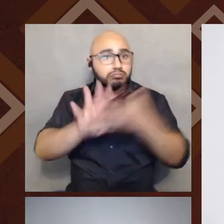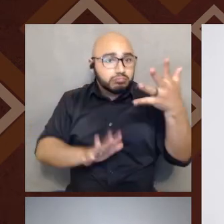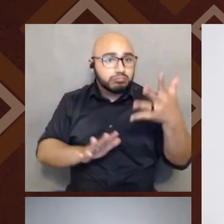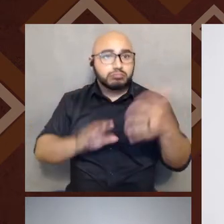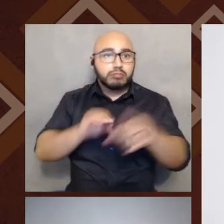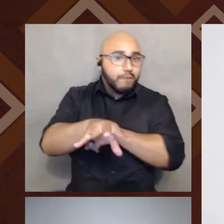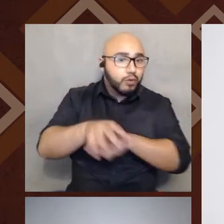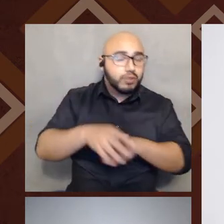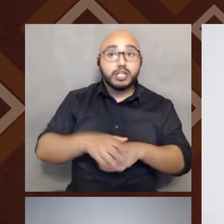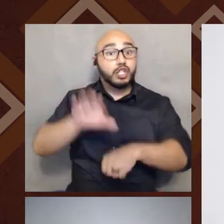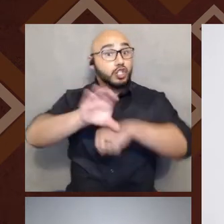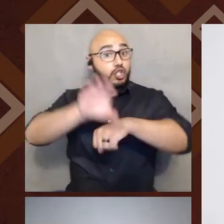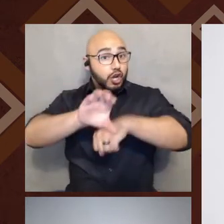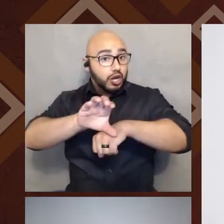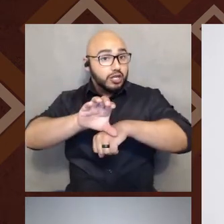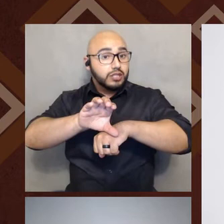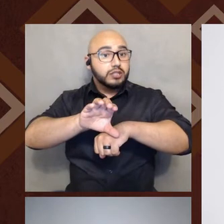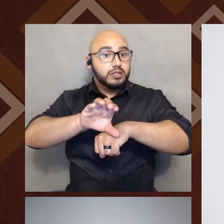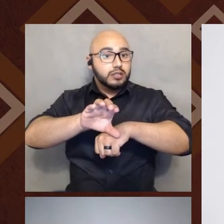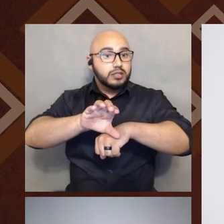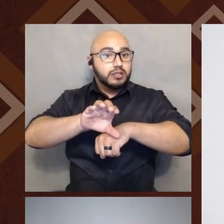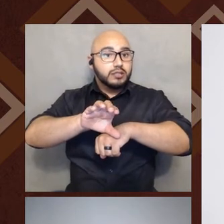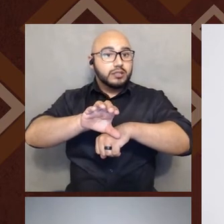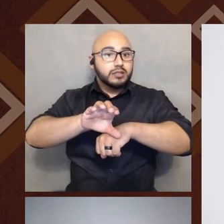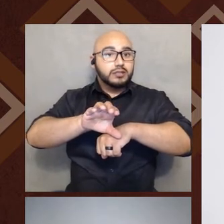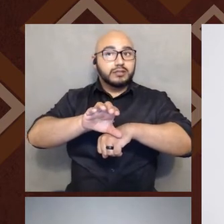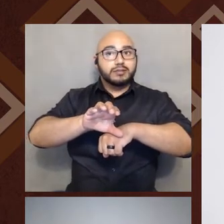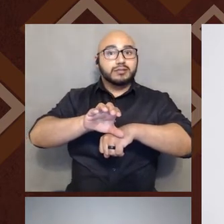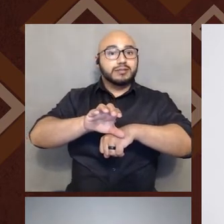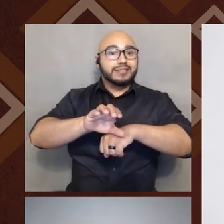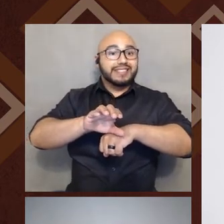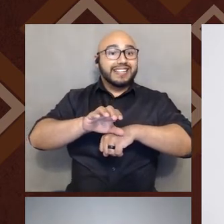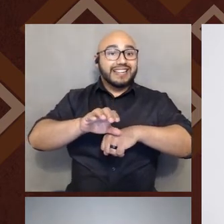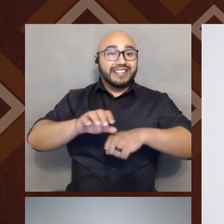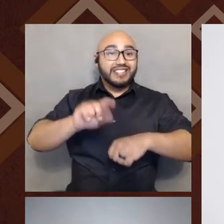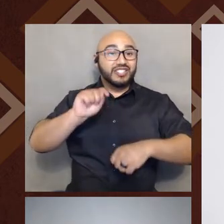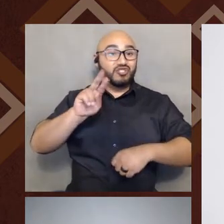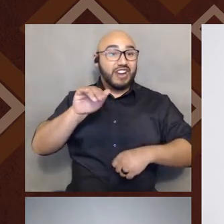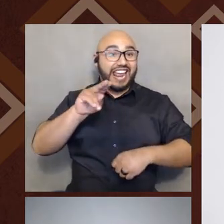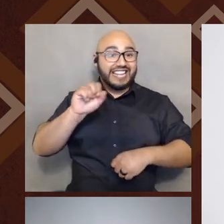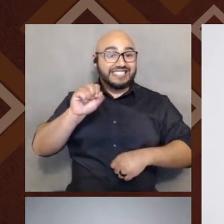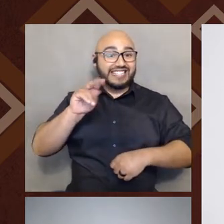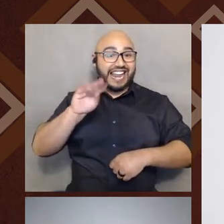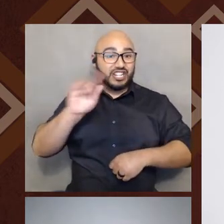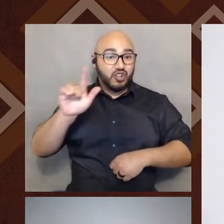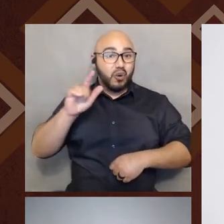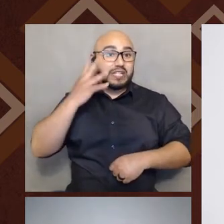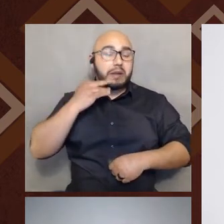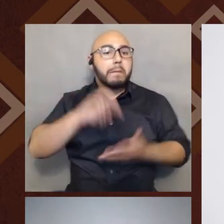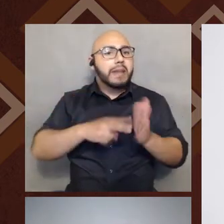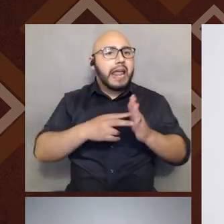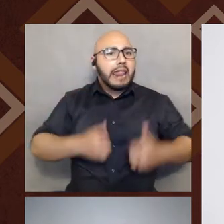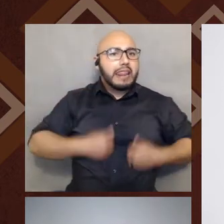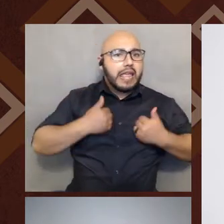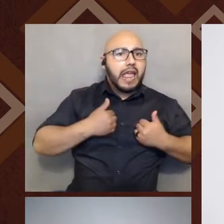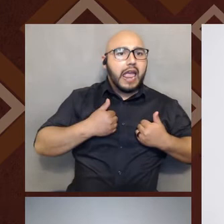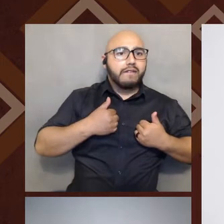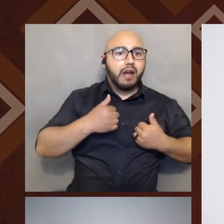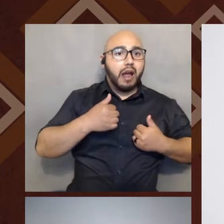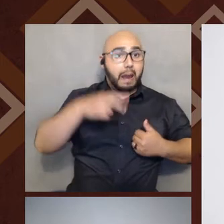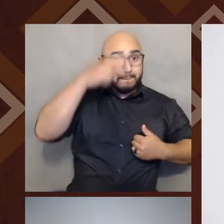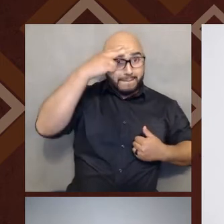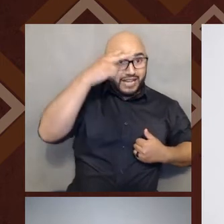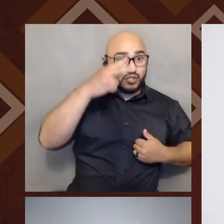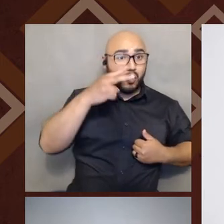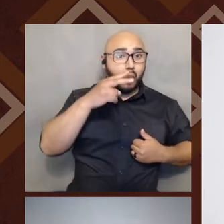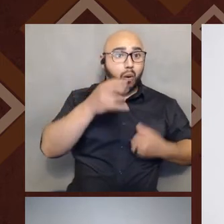church kind of transnational experiences. Do you live on the border of U.S. and Mexico? Did you live in Mexico?